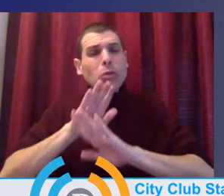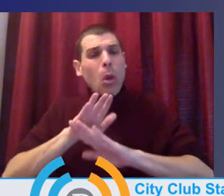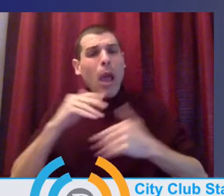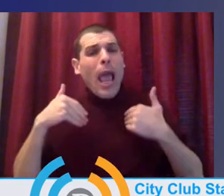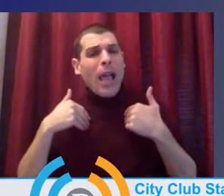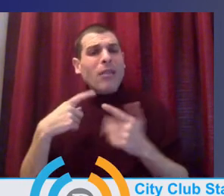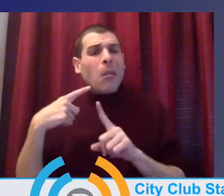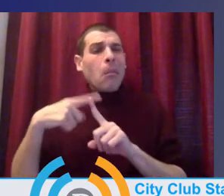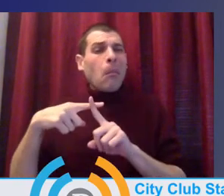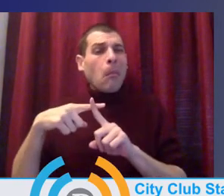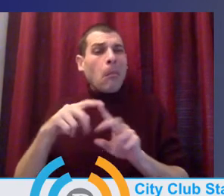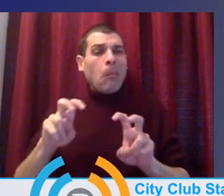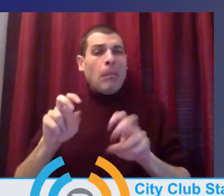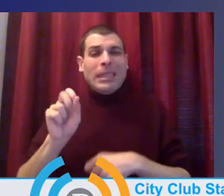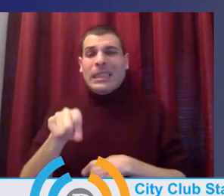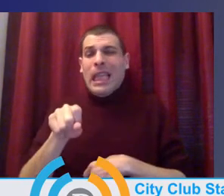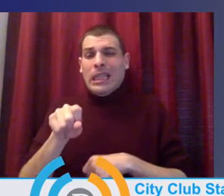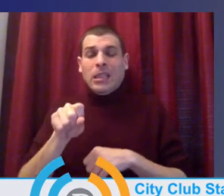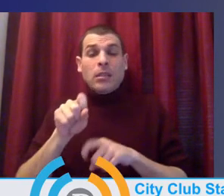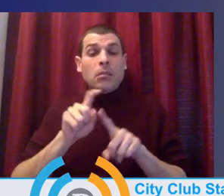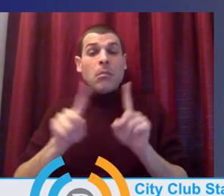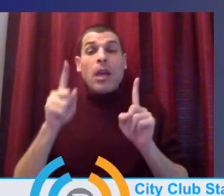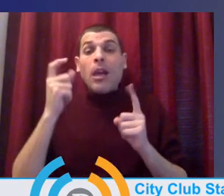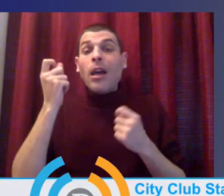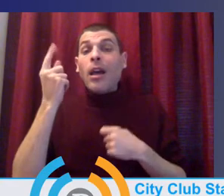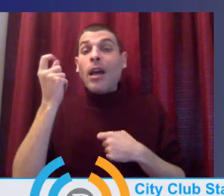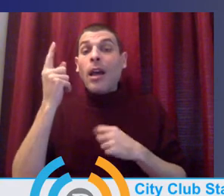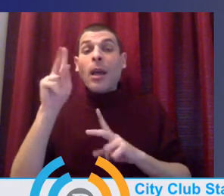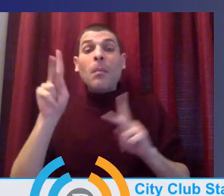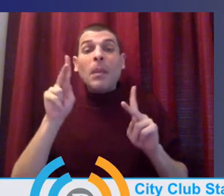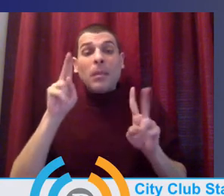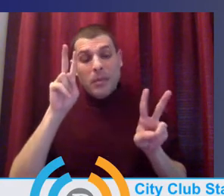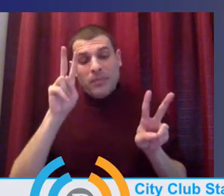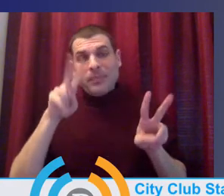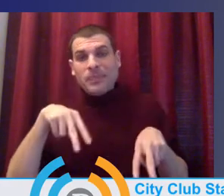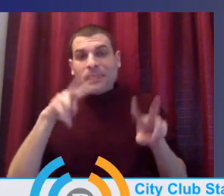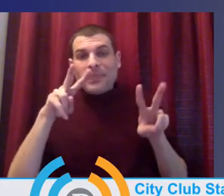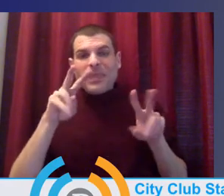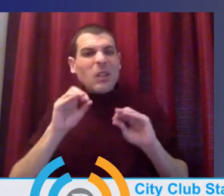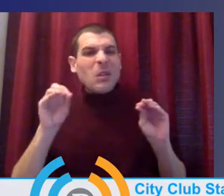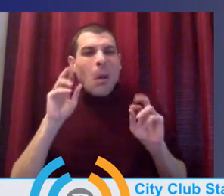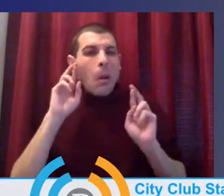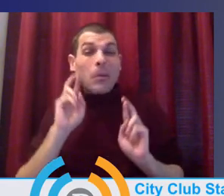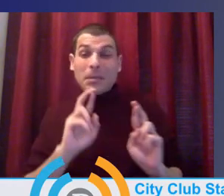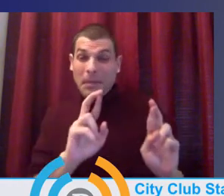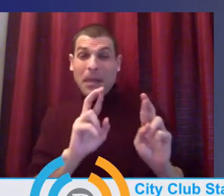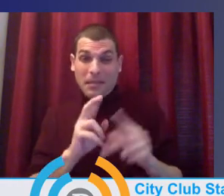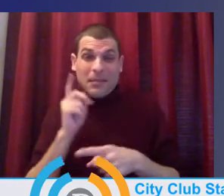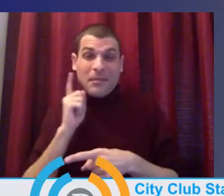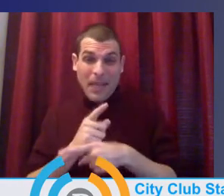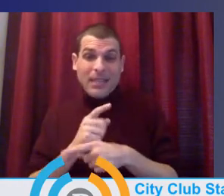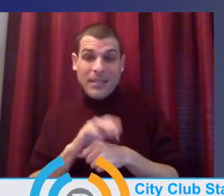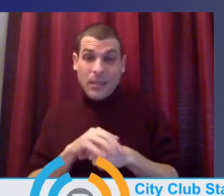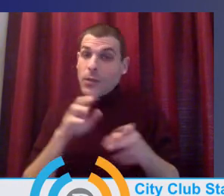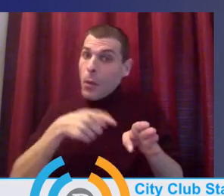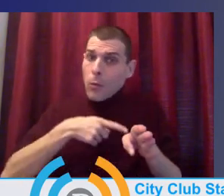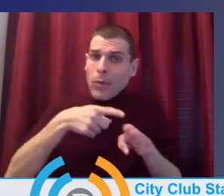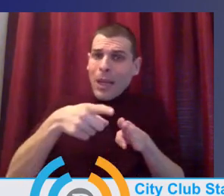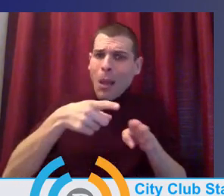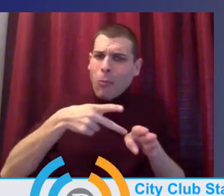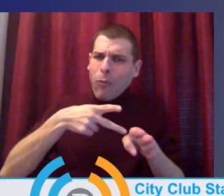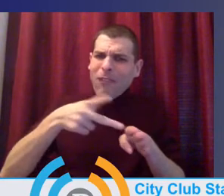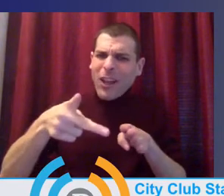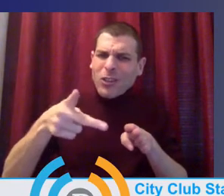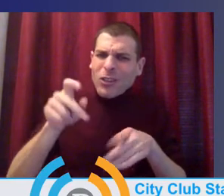um, in the respect afforded, um, to those workers. We see a field with perpetually low wages